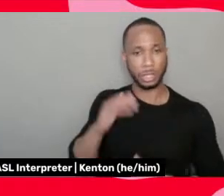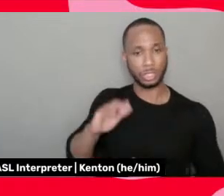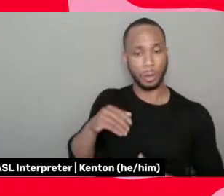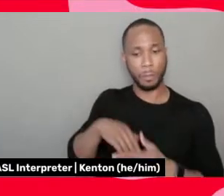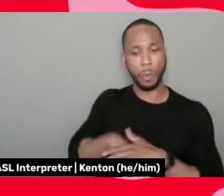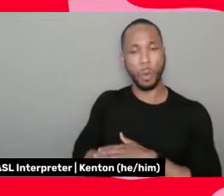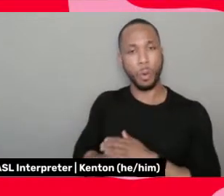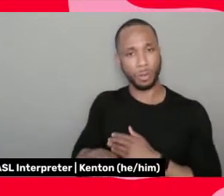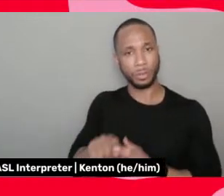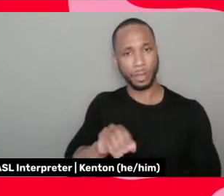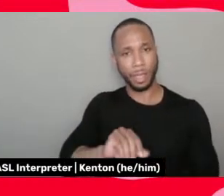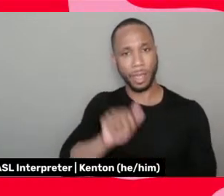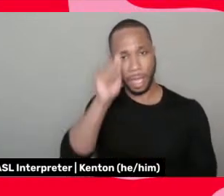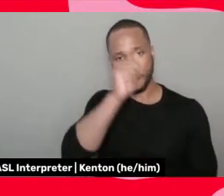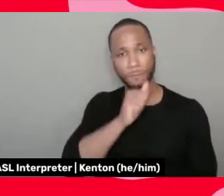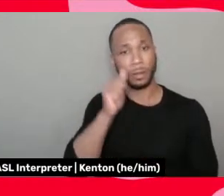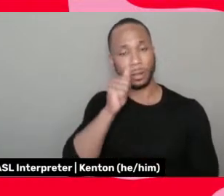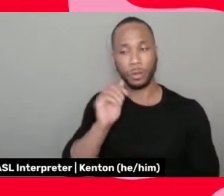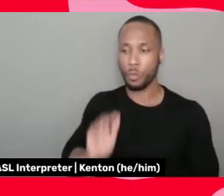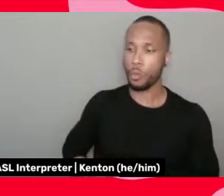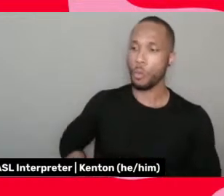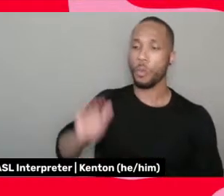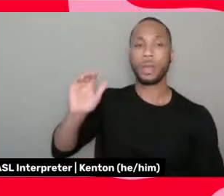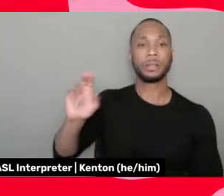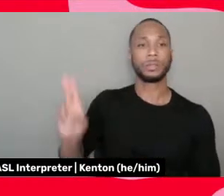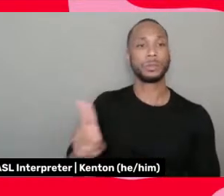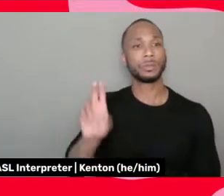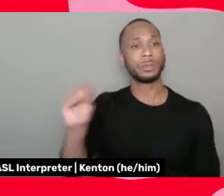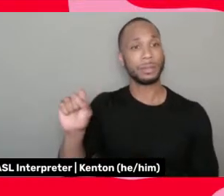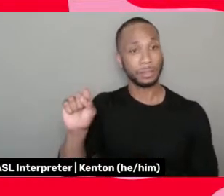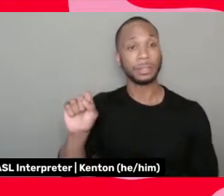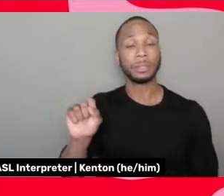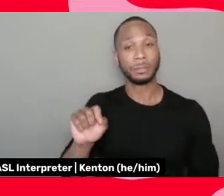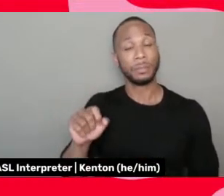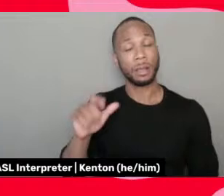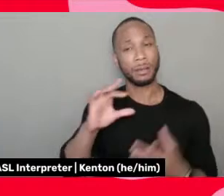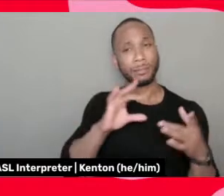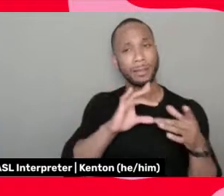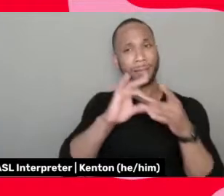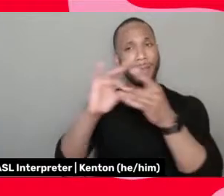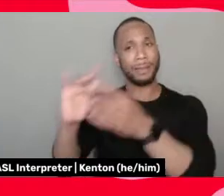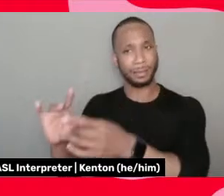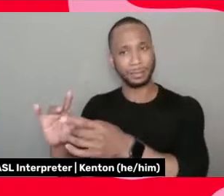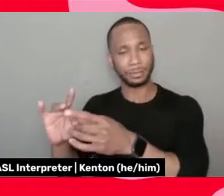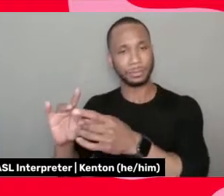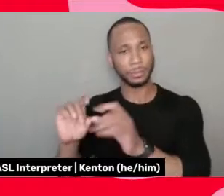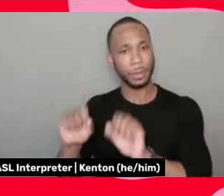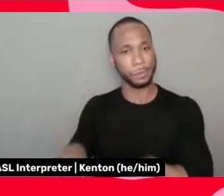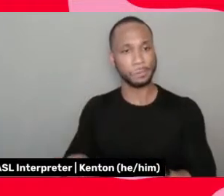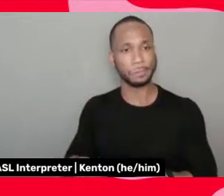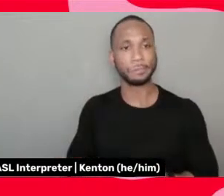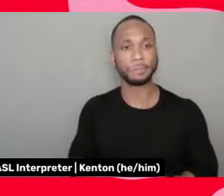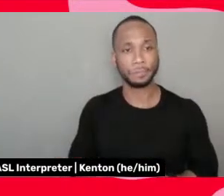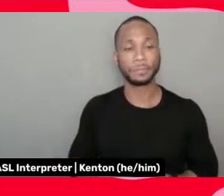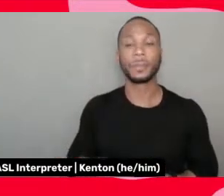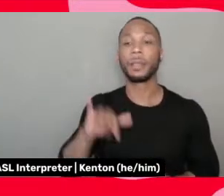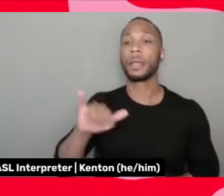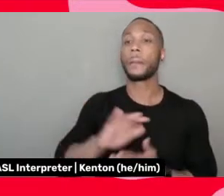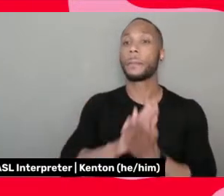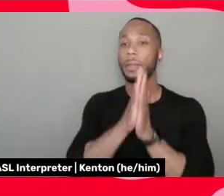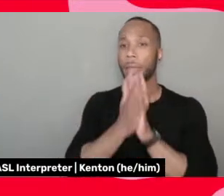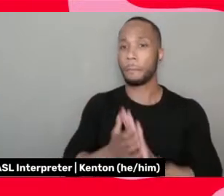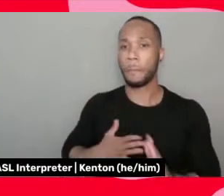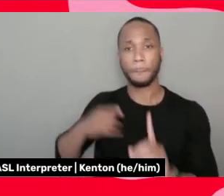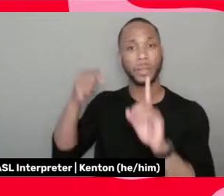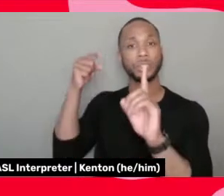uh, raised in the United States, that I was able to connect those two things. And that became the mission.